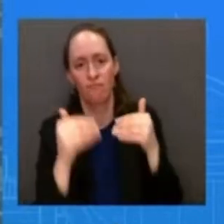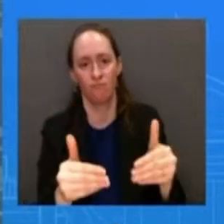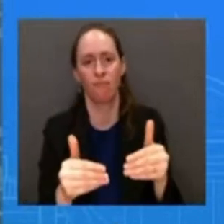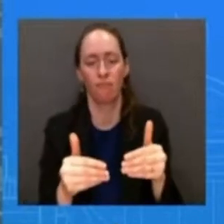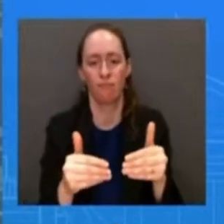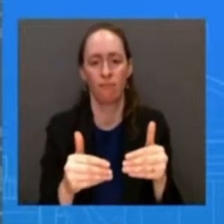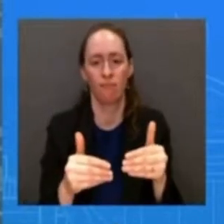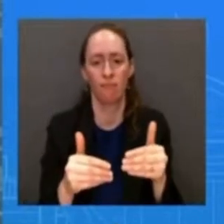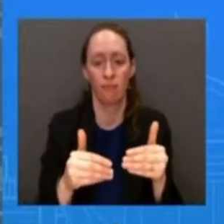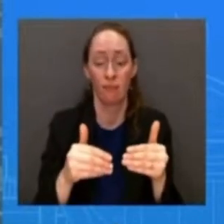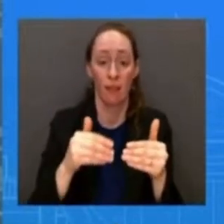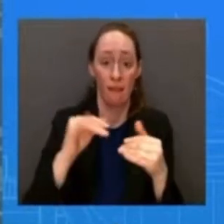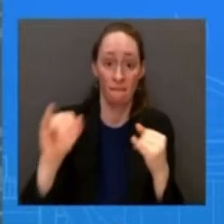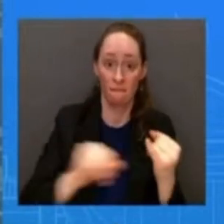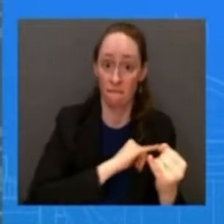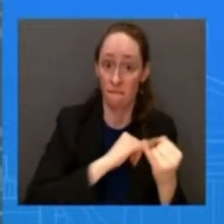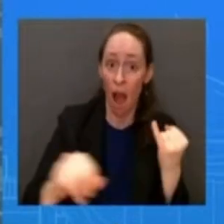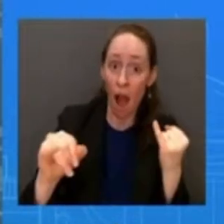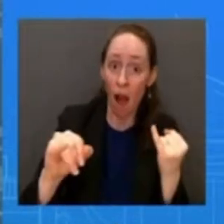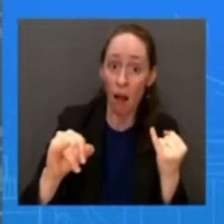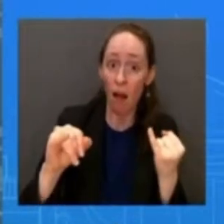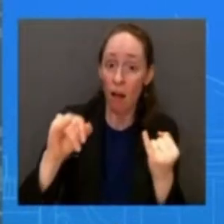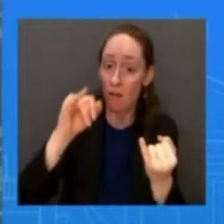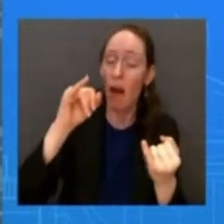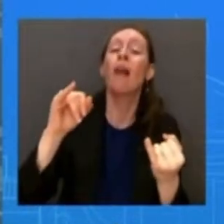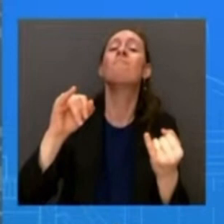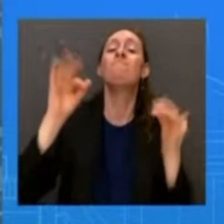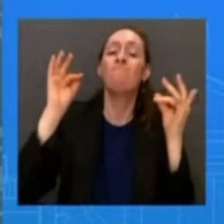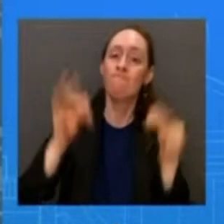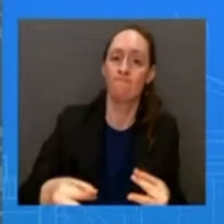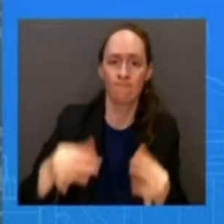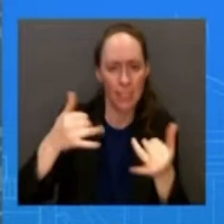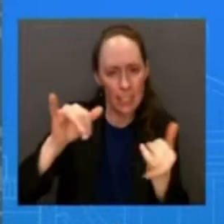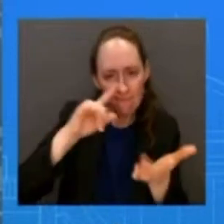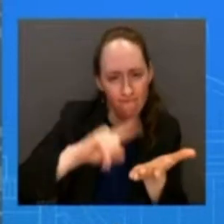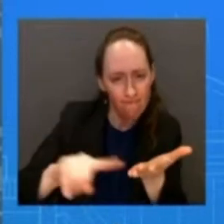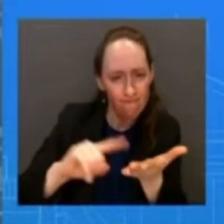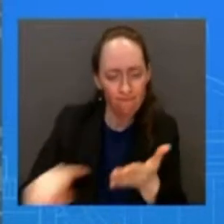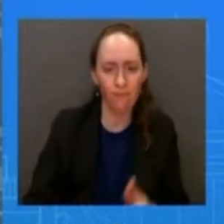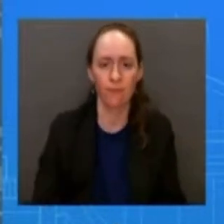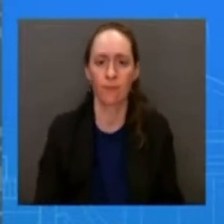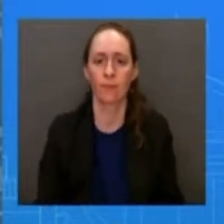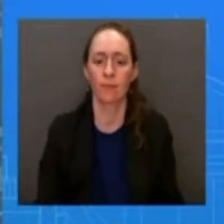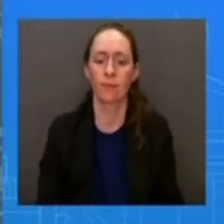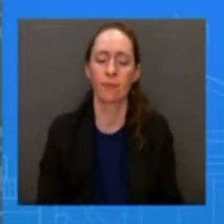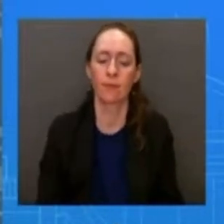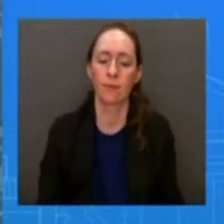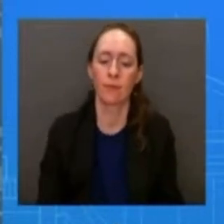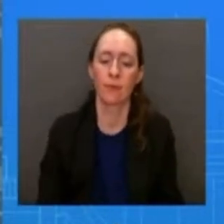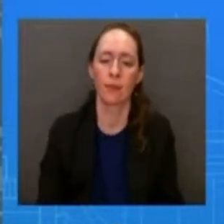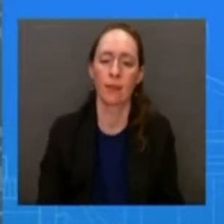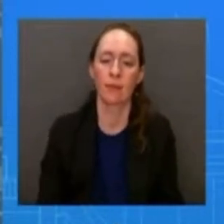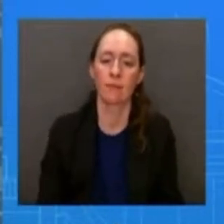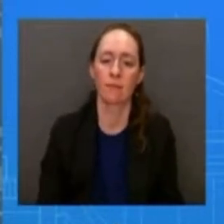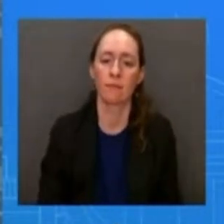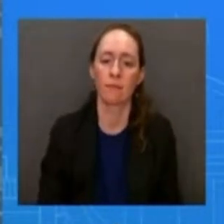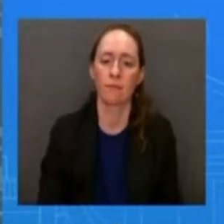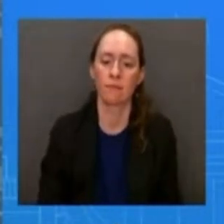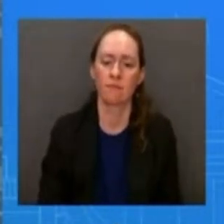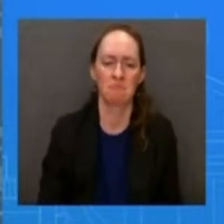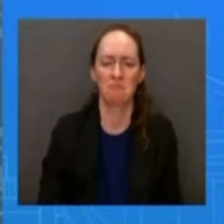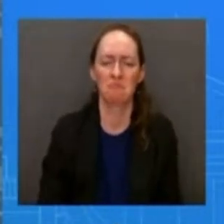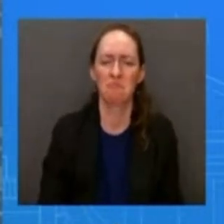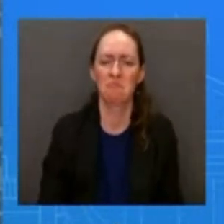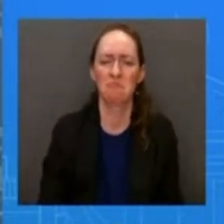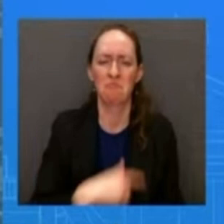of what uh the objects may have been or may not have been so don't want to get into uh into a hypothetical here uh but look this